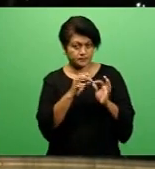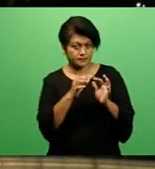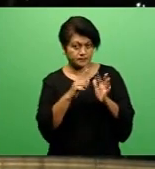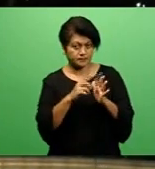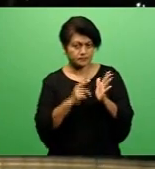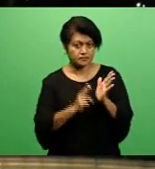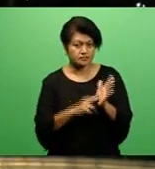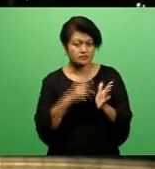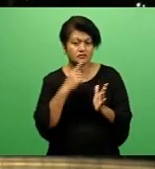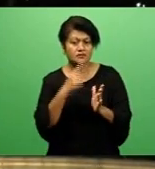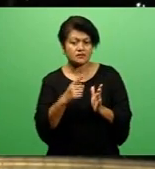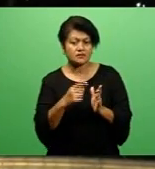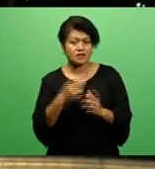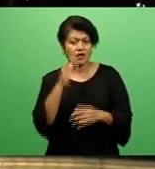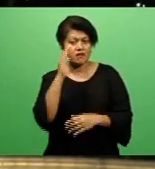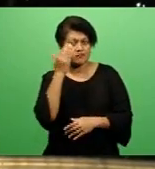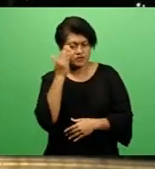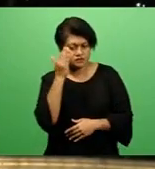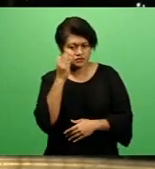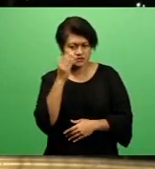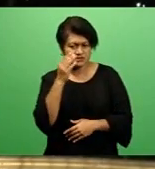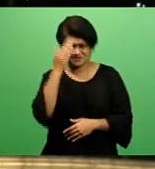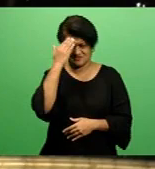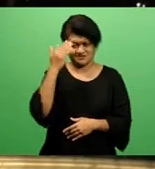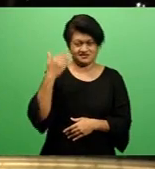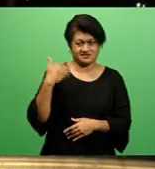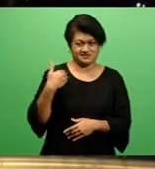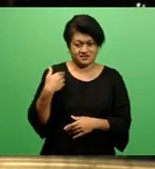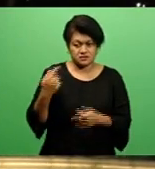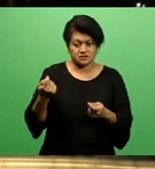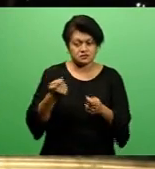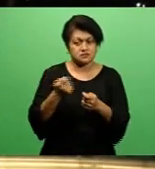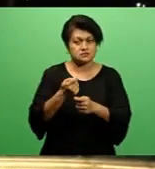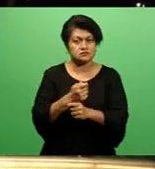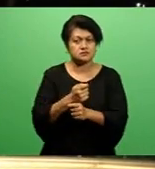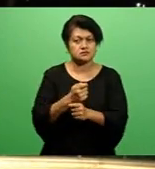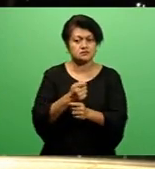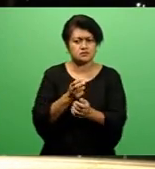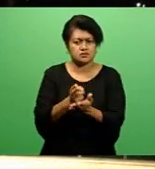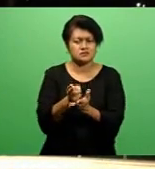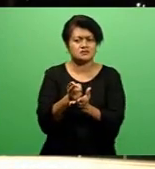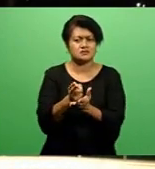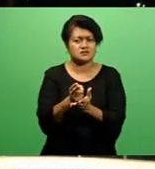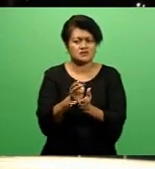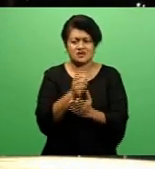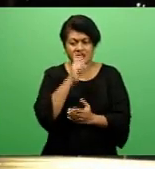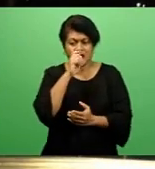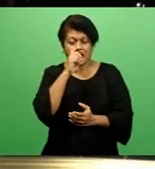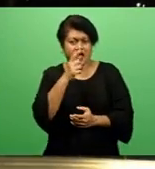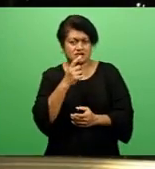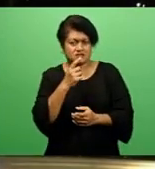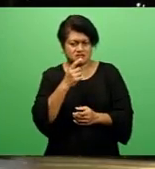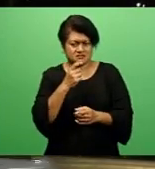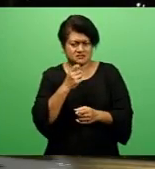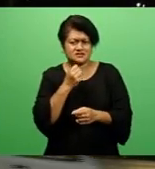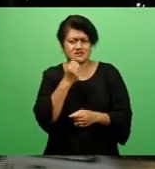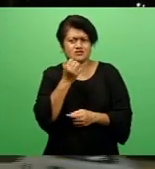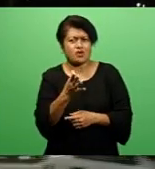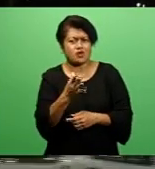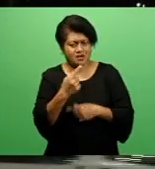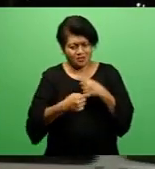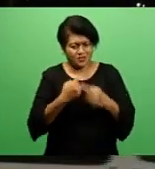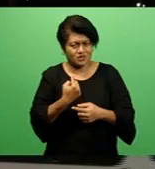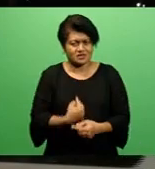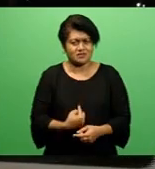can remind him of this changing reality, even if they can't speak out against him because it may not be politically